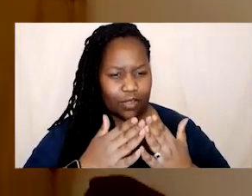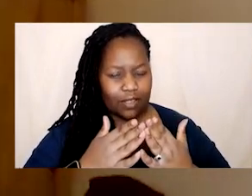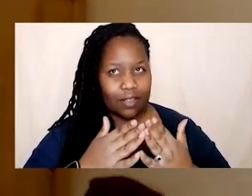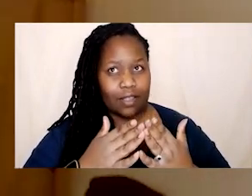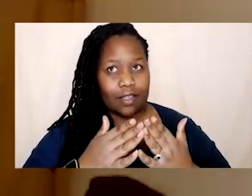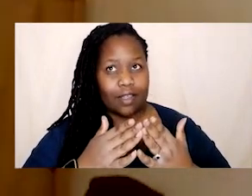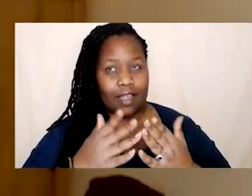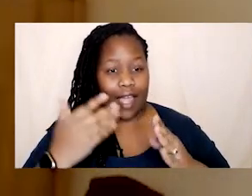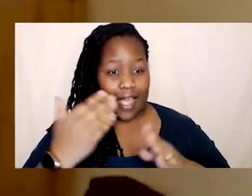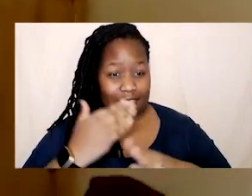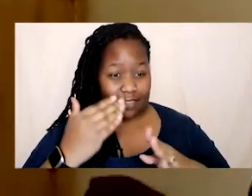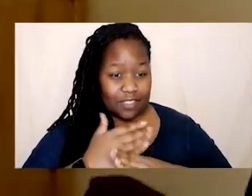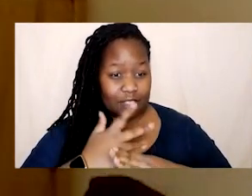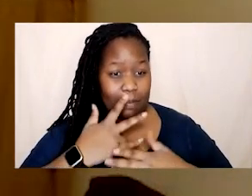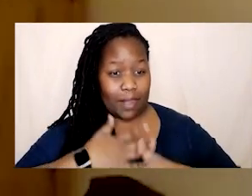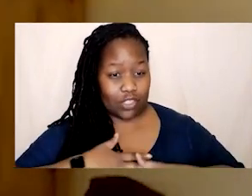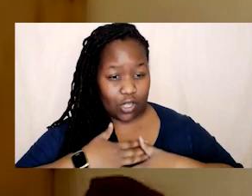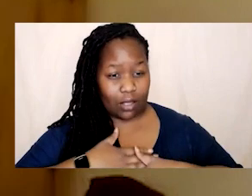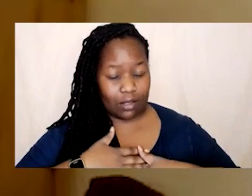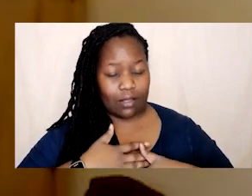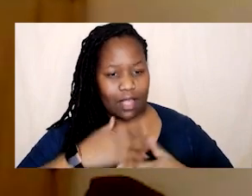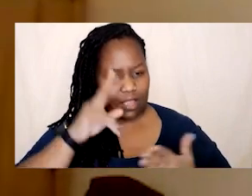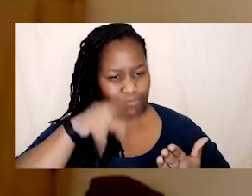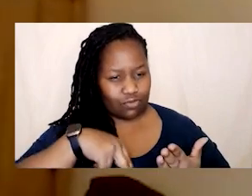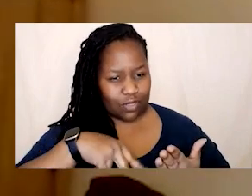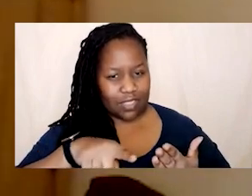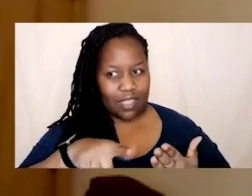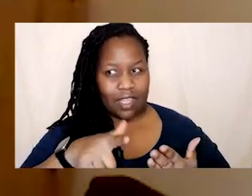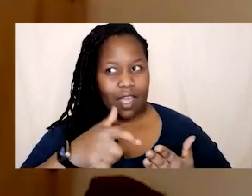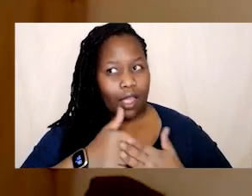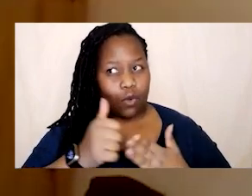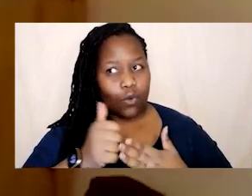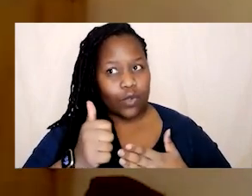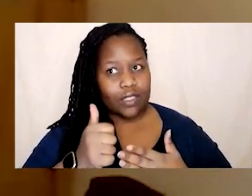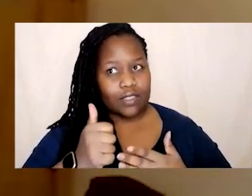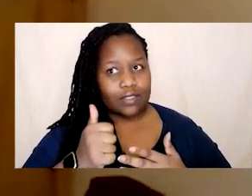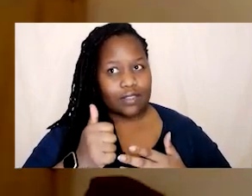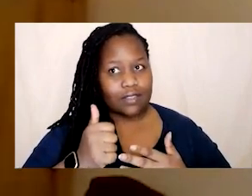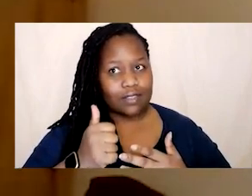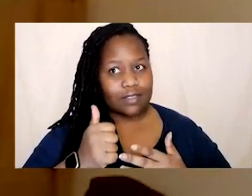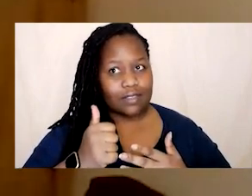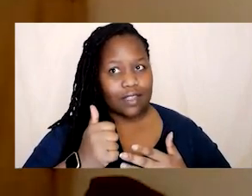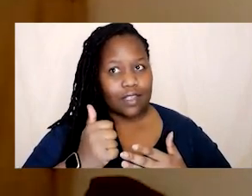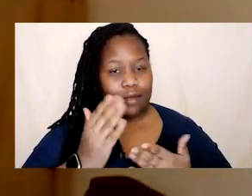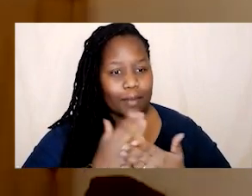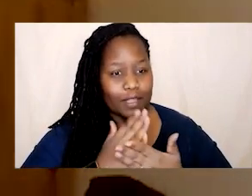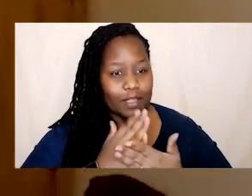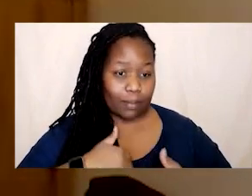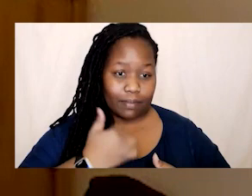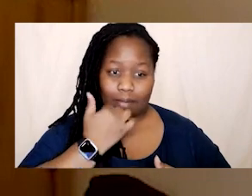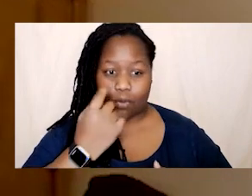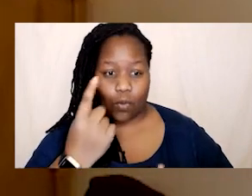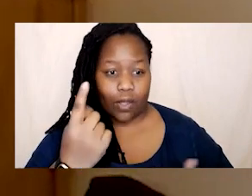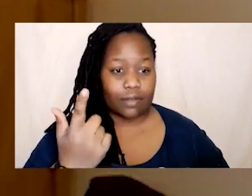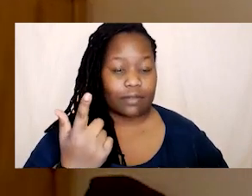that like i've i've i always like i think i always put myself first maybe it's a sagittarius in me yeah like i just i always want to put